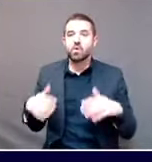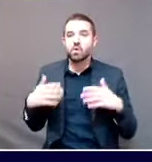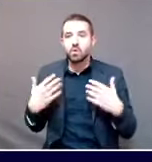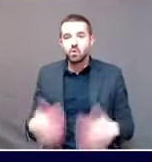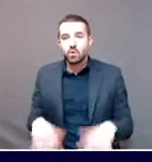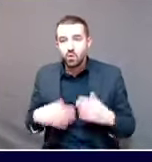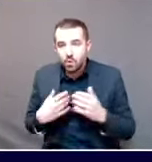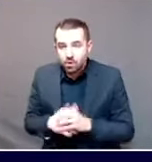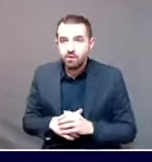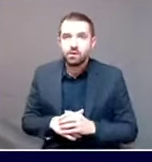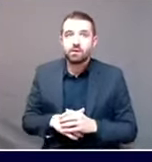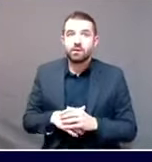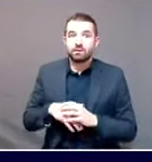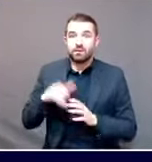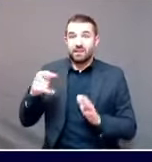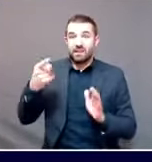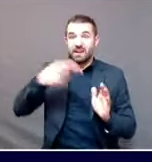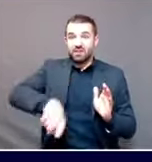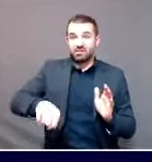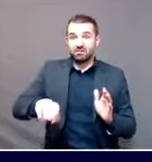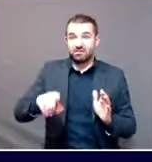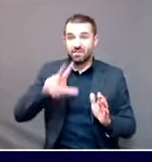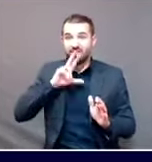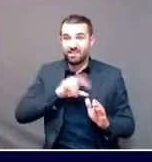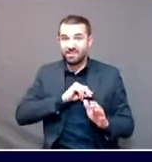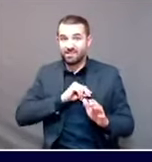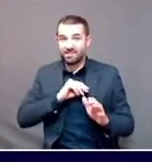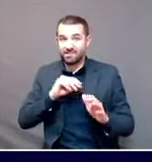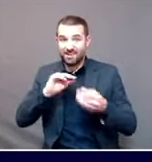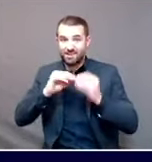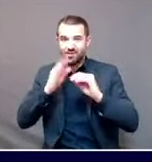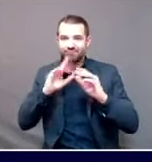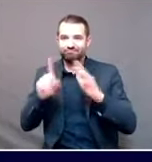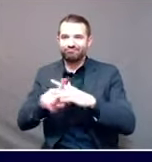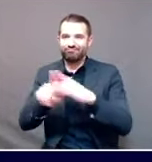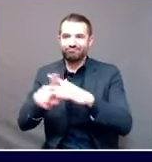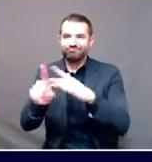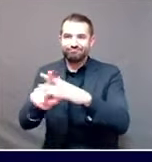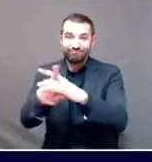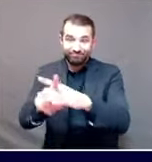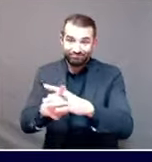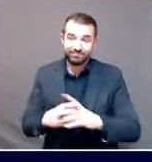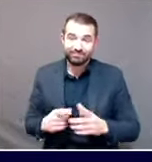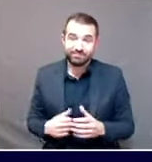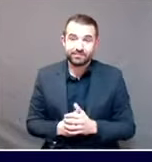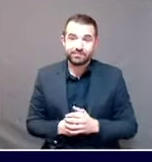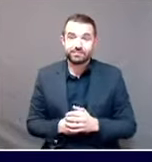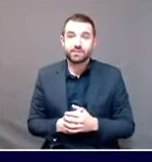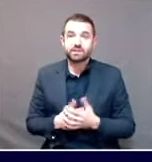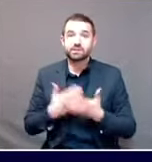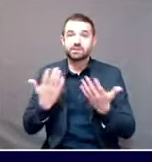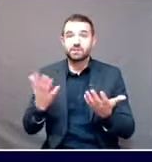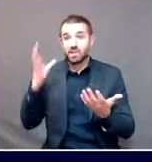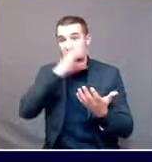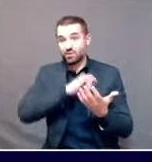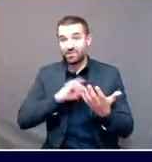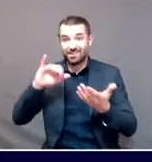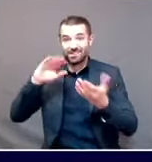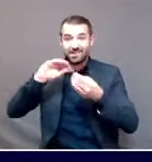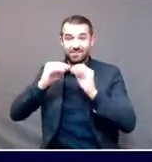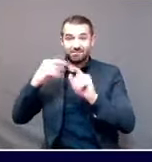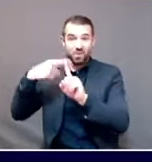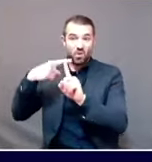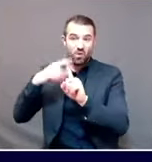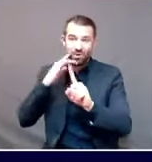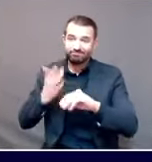the number of Maine people who continue to test positive will continue to increase. And as a result,